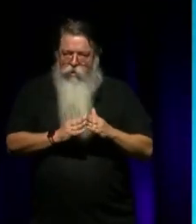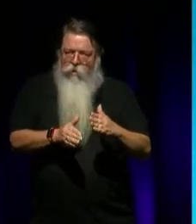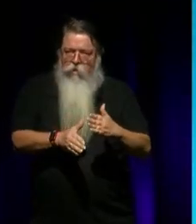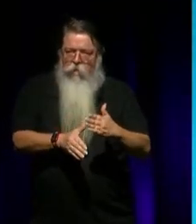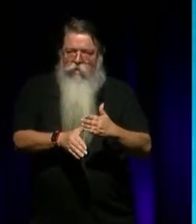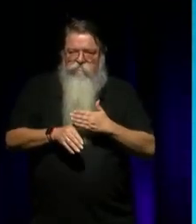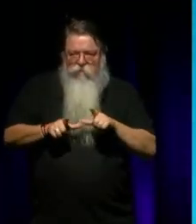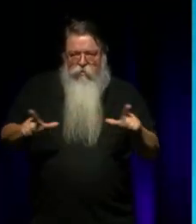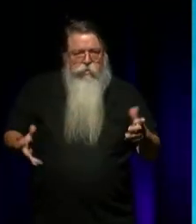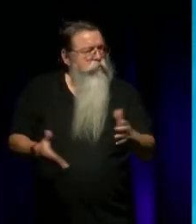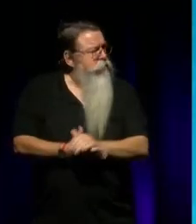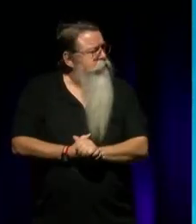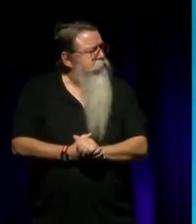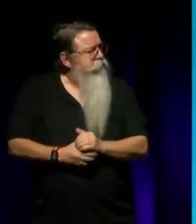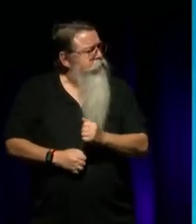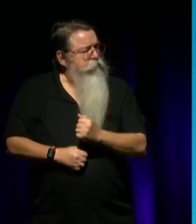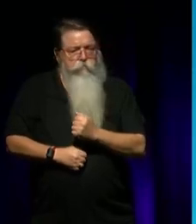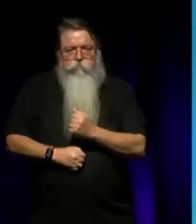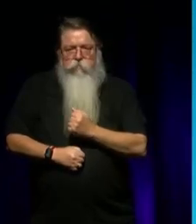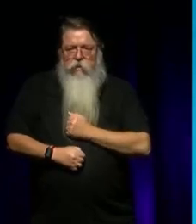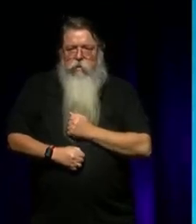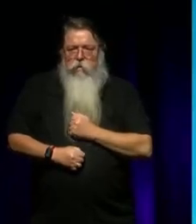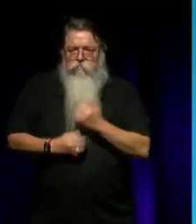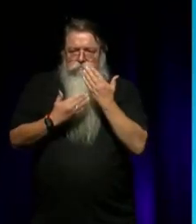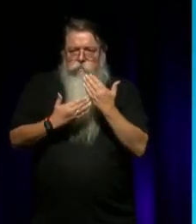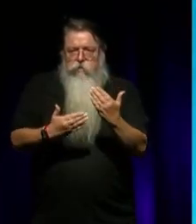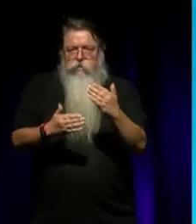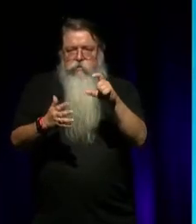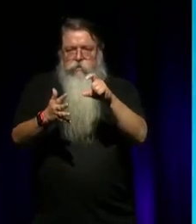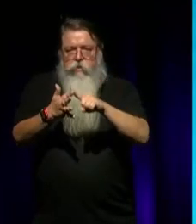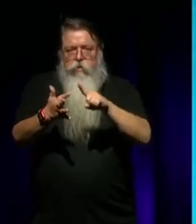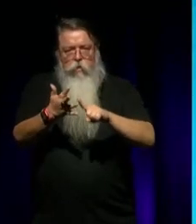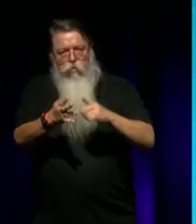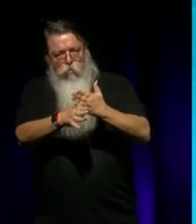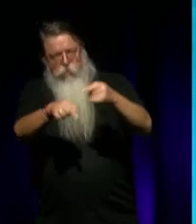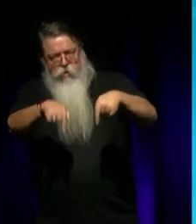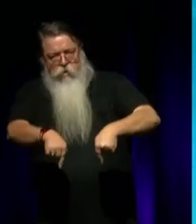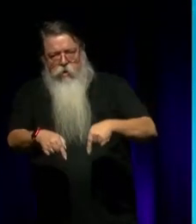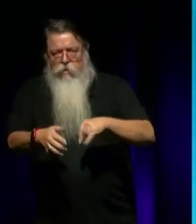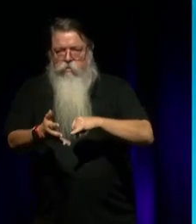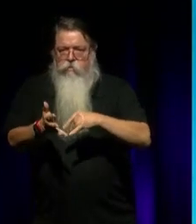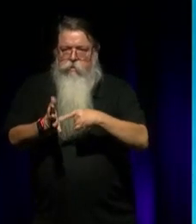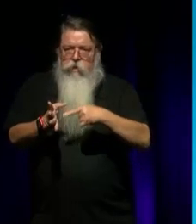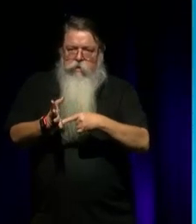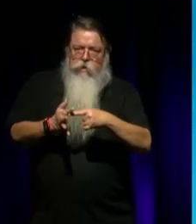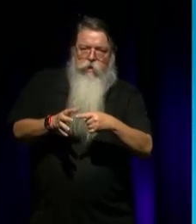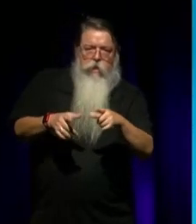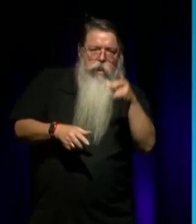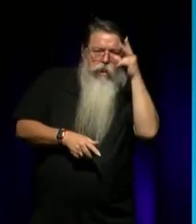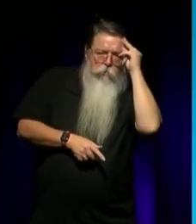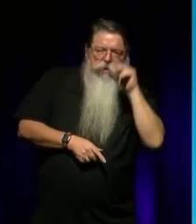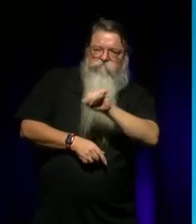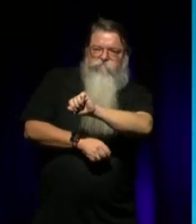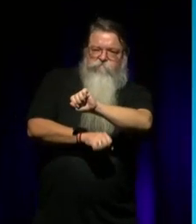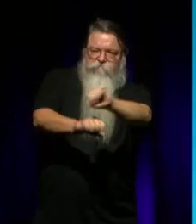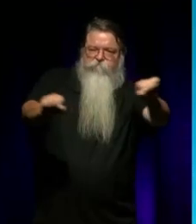Vicki MacDonald and it's my great privilege to be the State Librarian and CEO here at State Library of Queensland, your State Library. And I'd also like